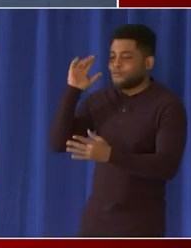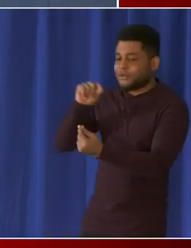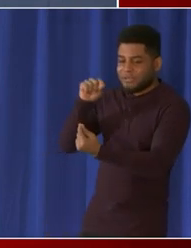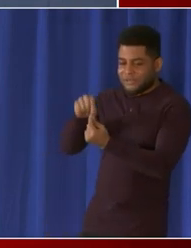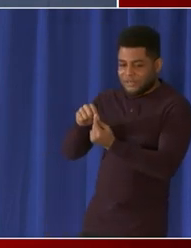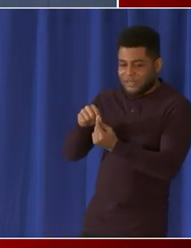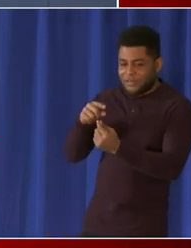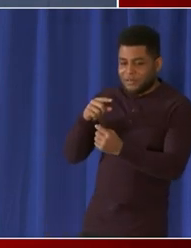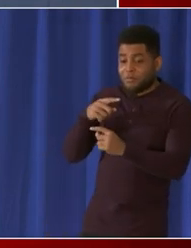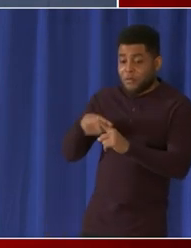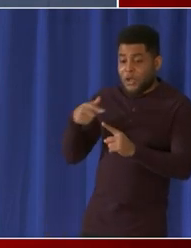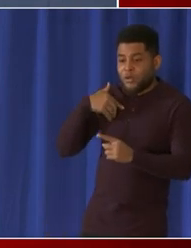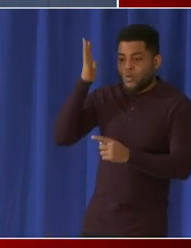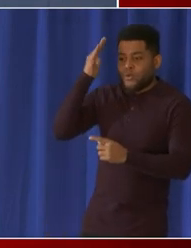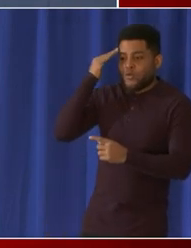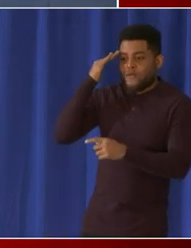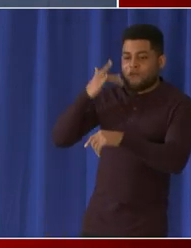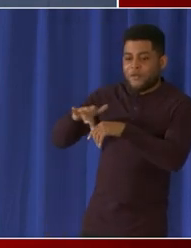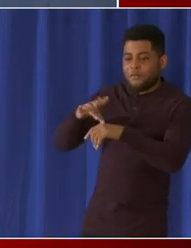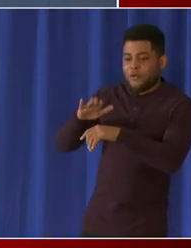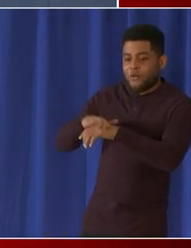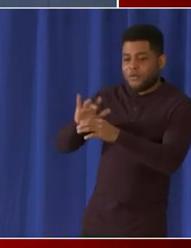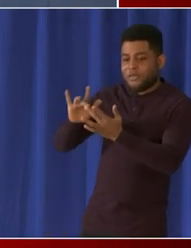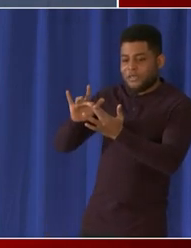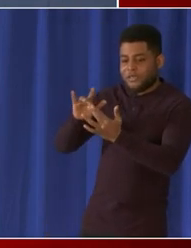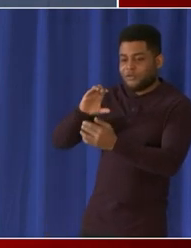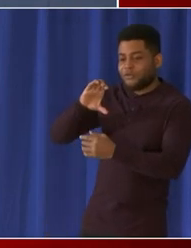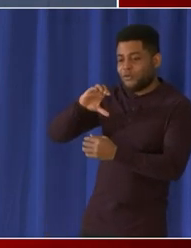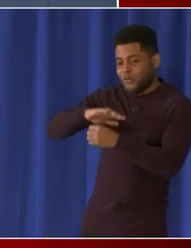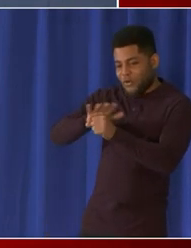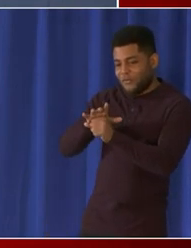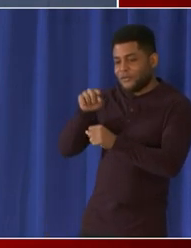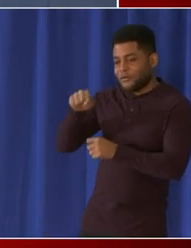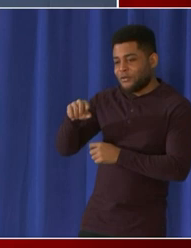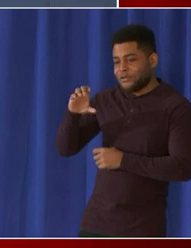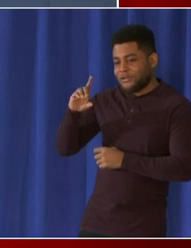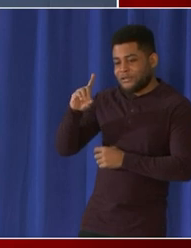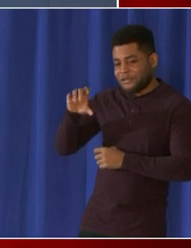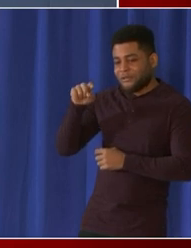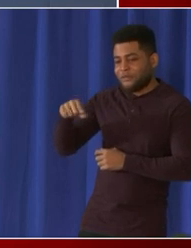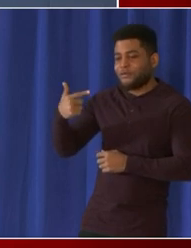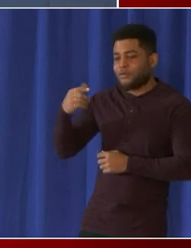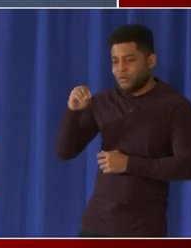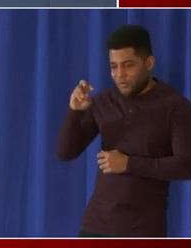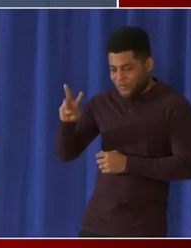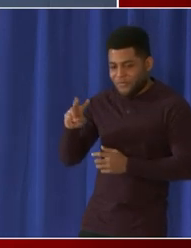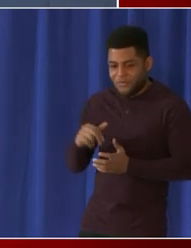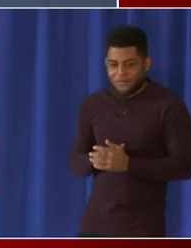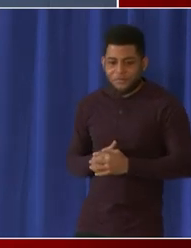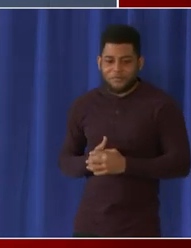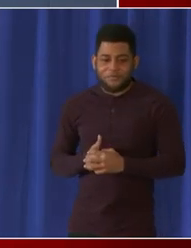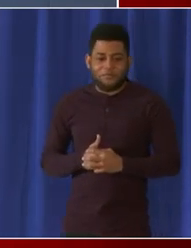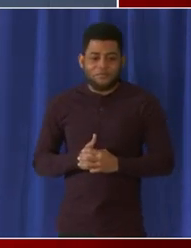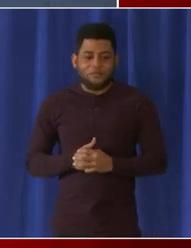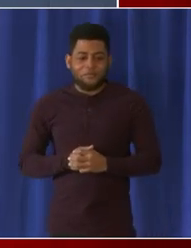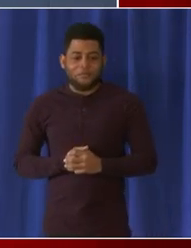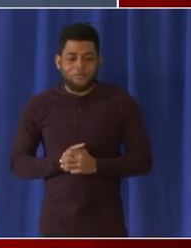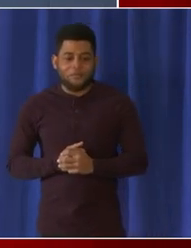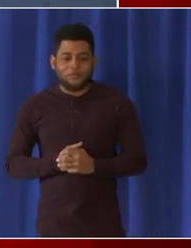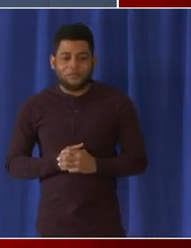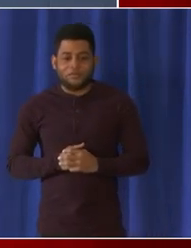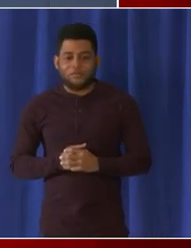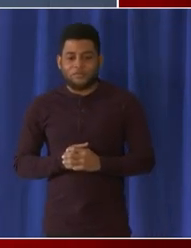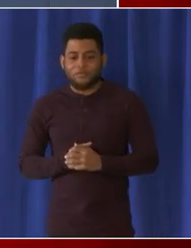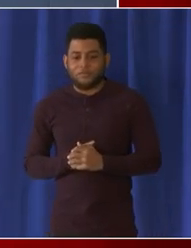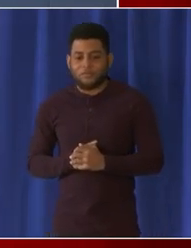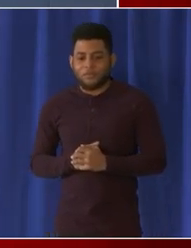dc substitute teachers want more pay have you heard about this um do you